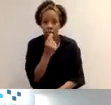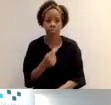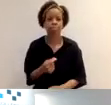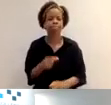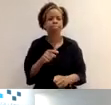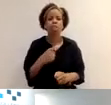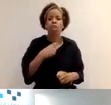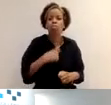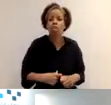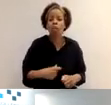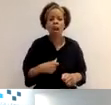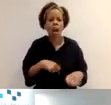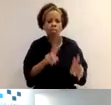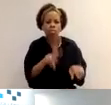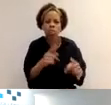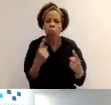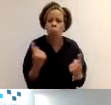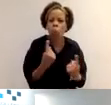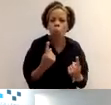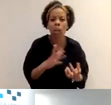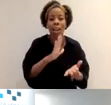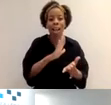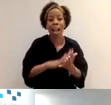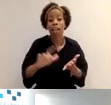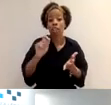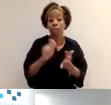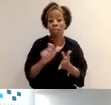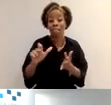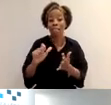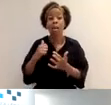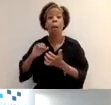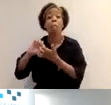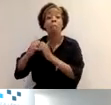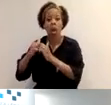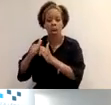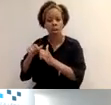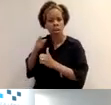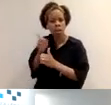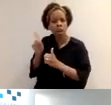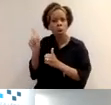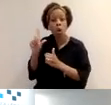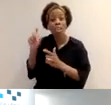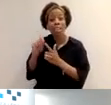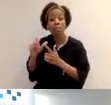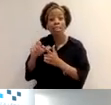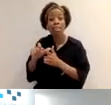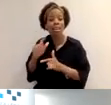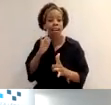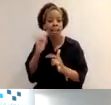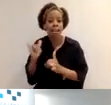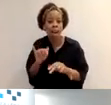who are CPD assessors. And what I just would like to point out here is that they are on our register, and there'll be at least one